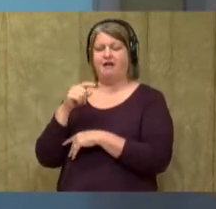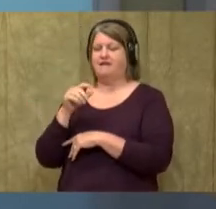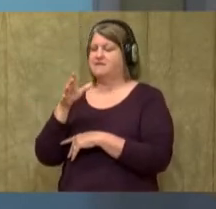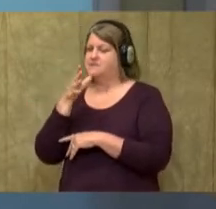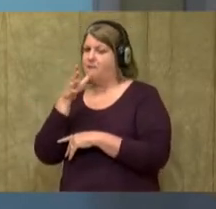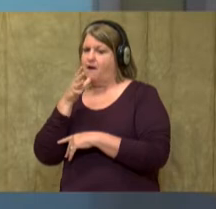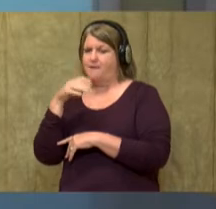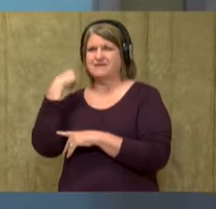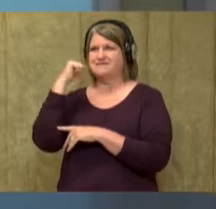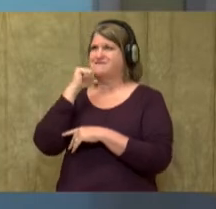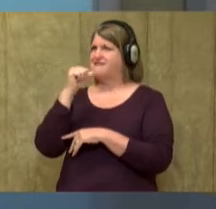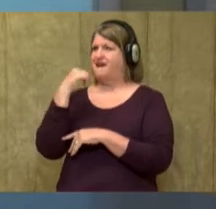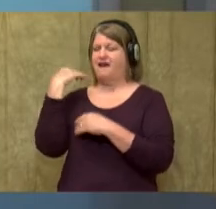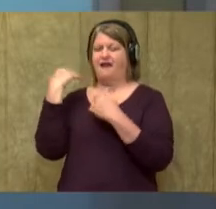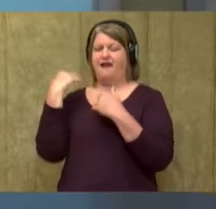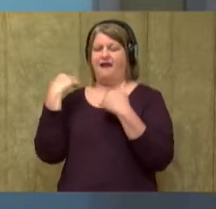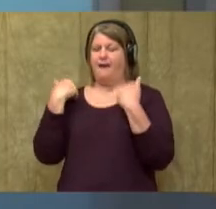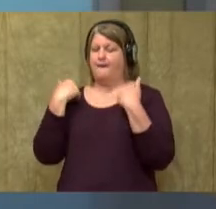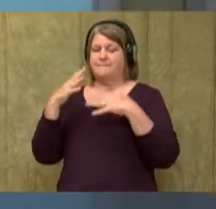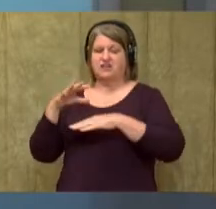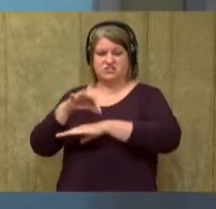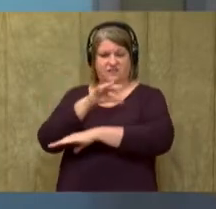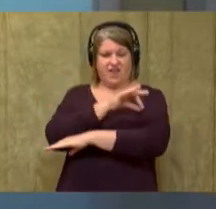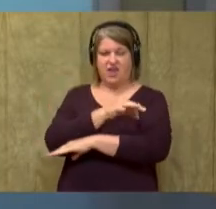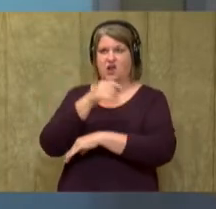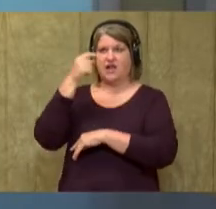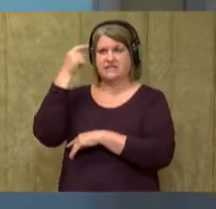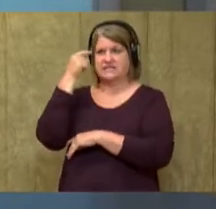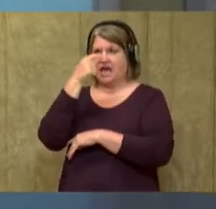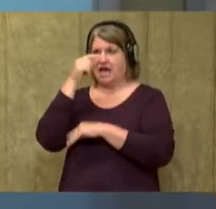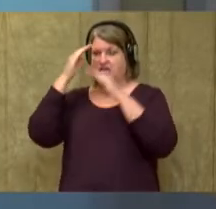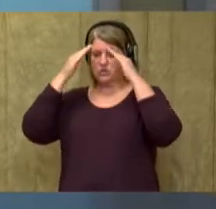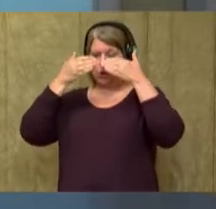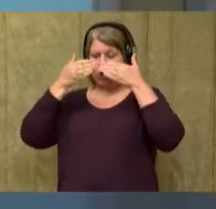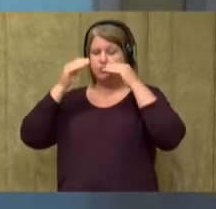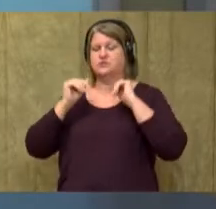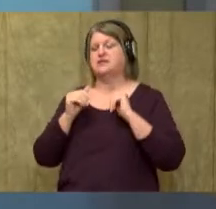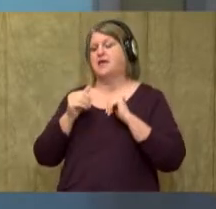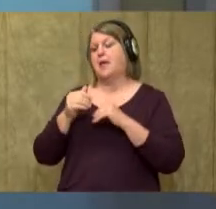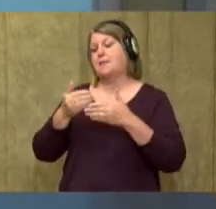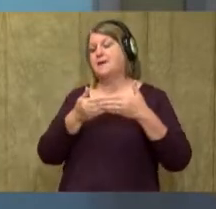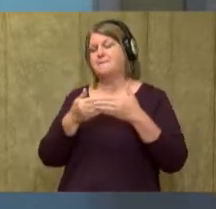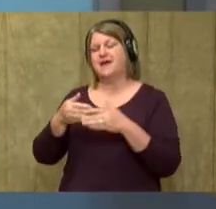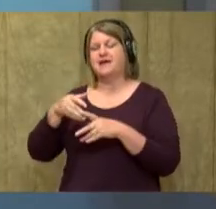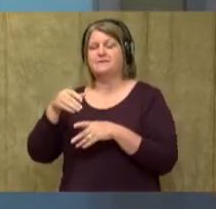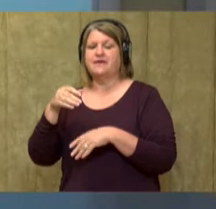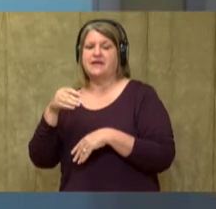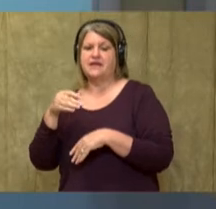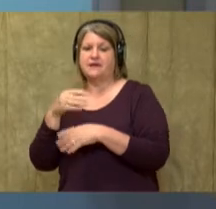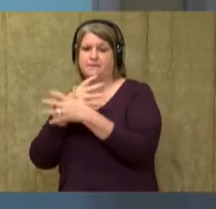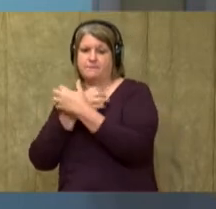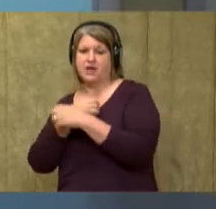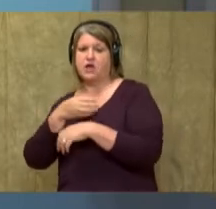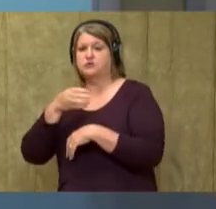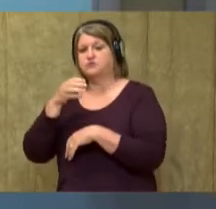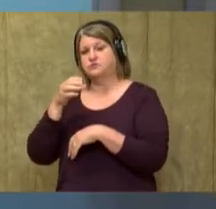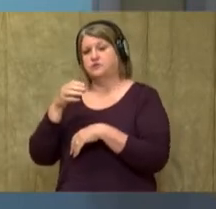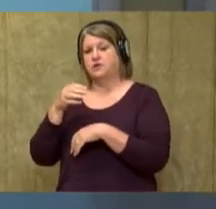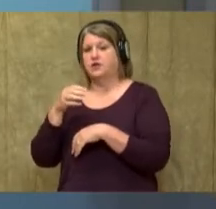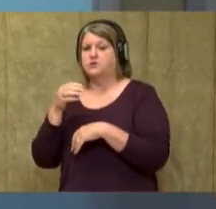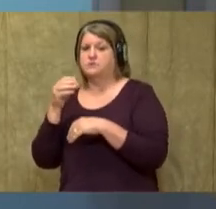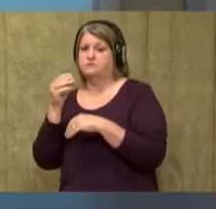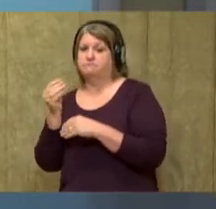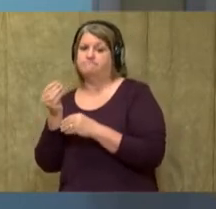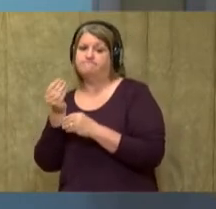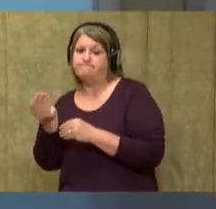does not have much hair, its eyes, or clothes. The baby drinks its mother's milk. The baby grows